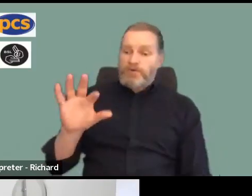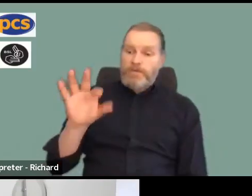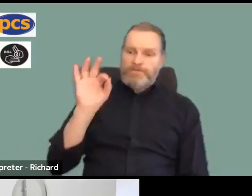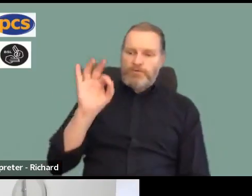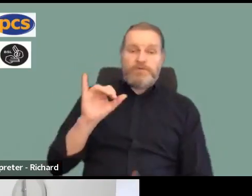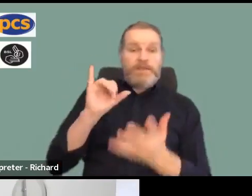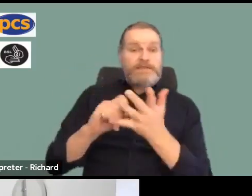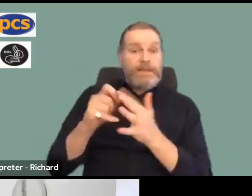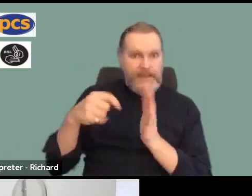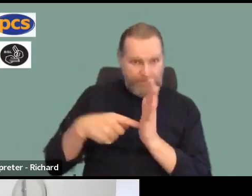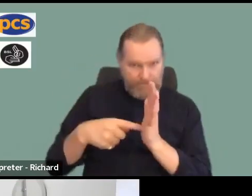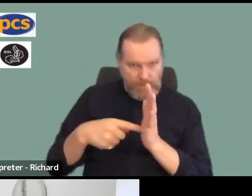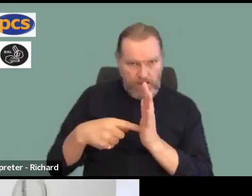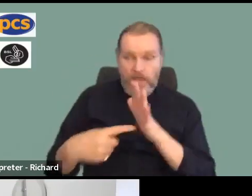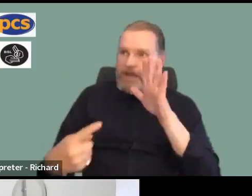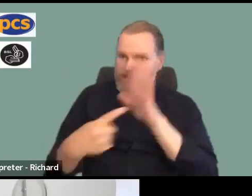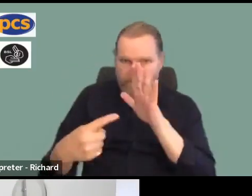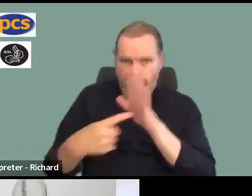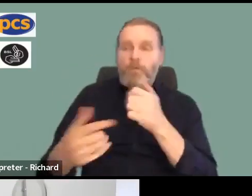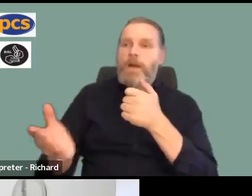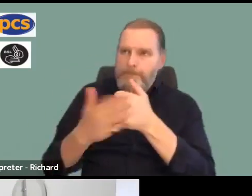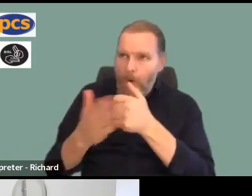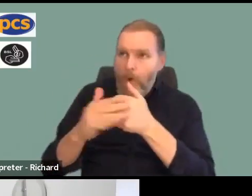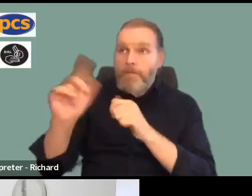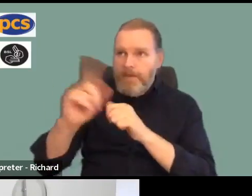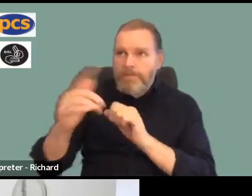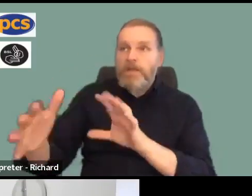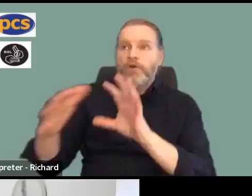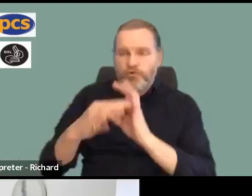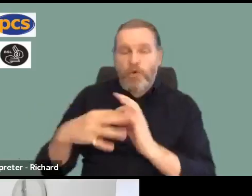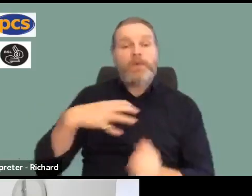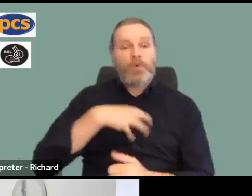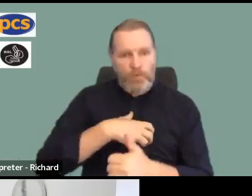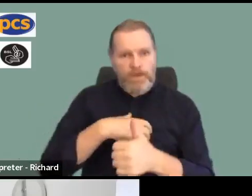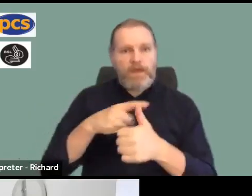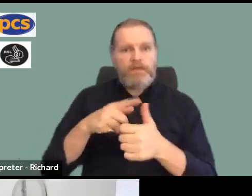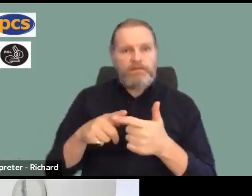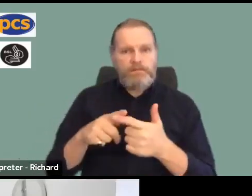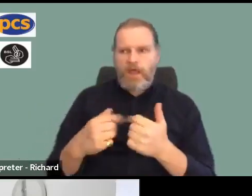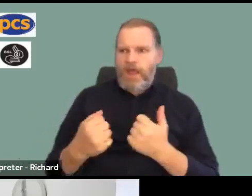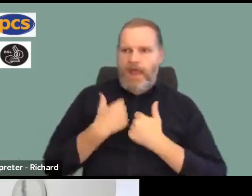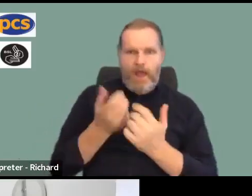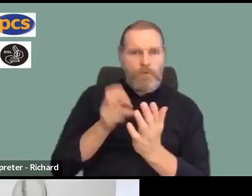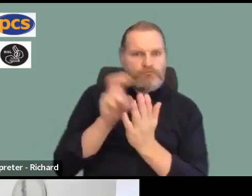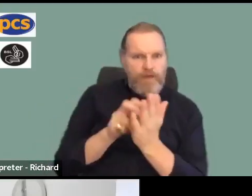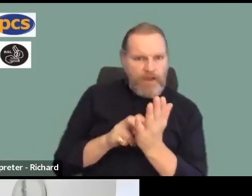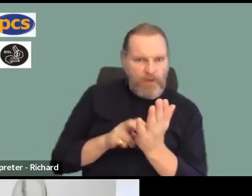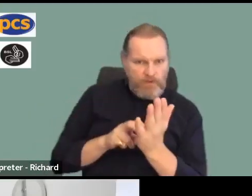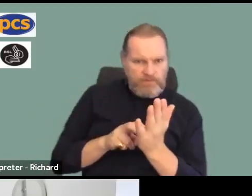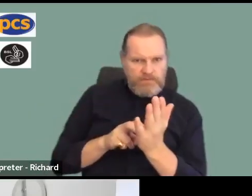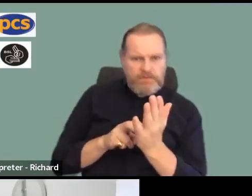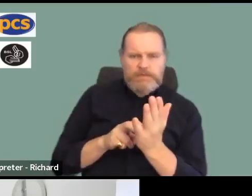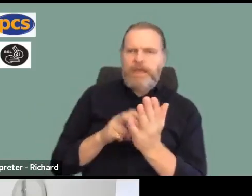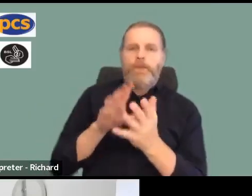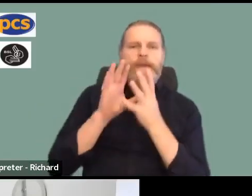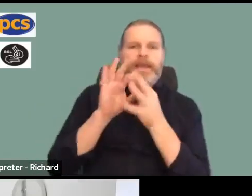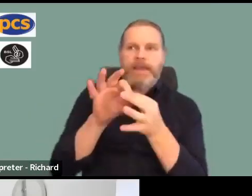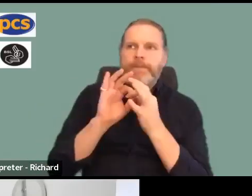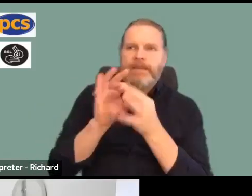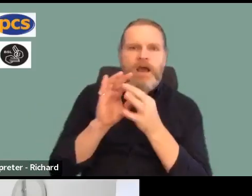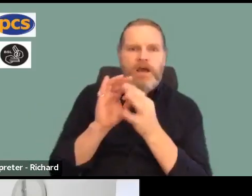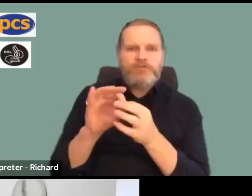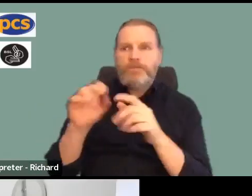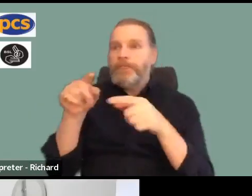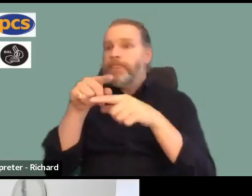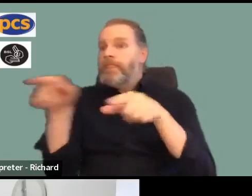people to join the union, to get more people to ensure that we've got all updated records, that people are using our digital tools and are engaging